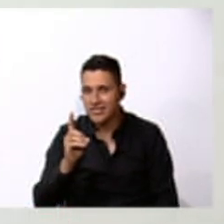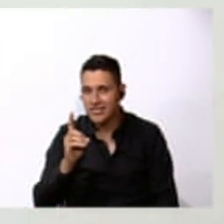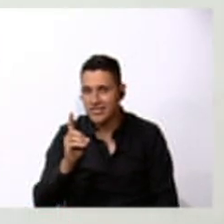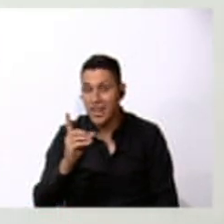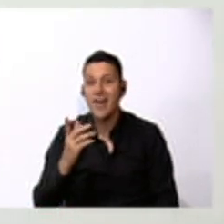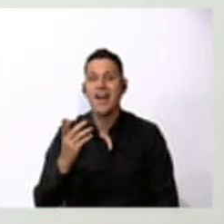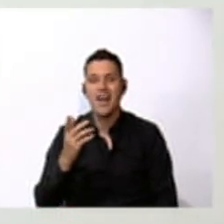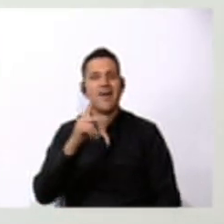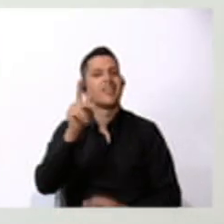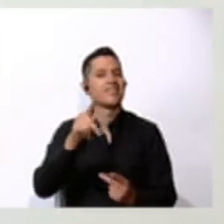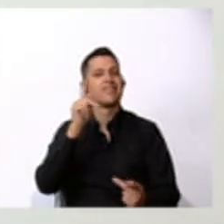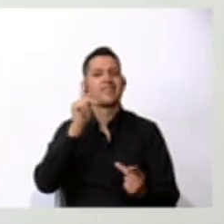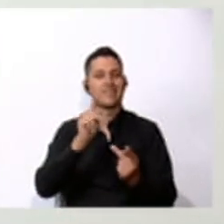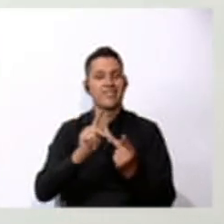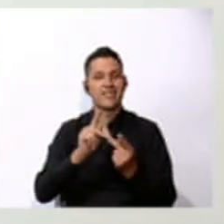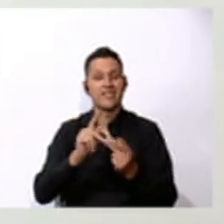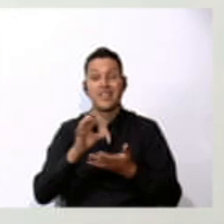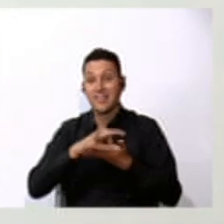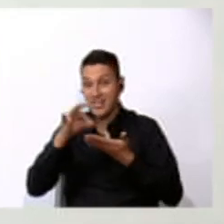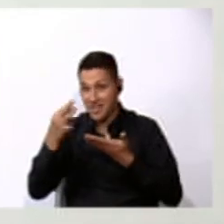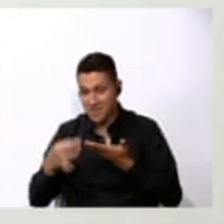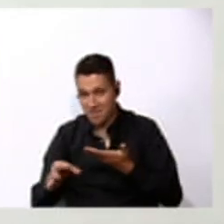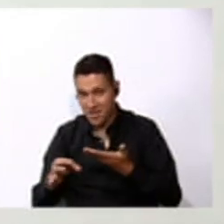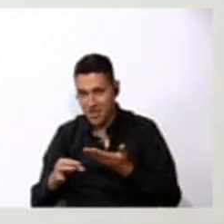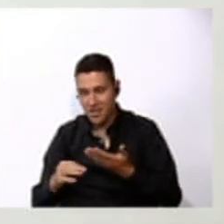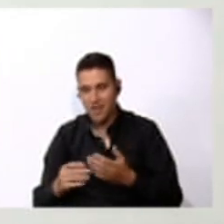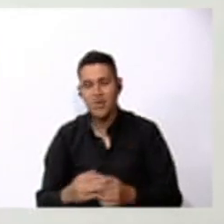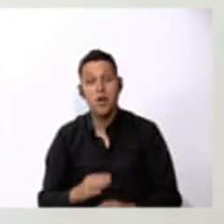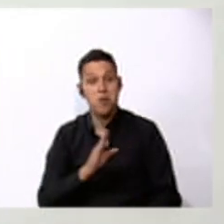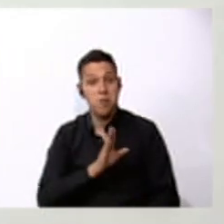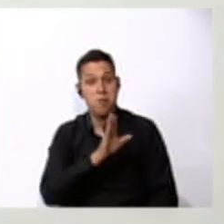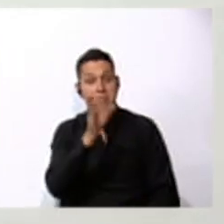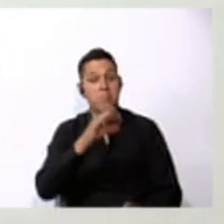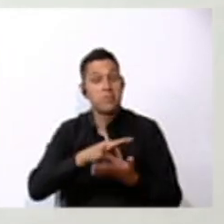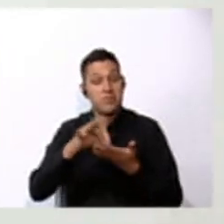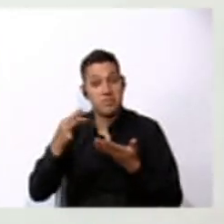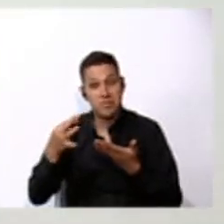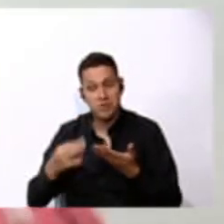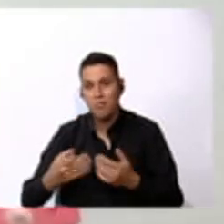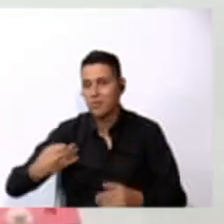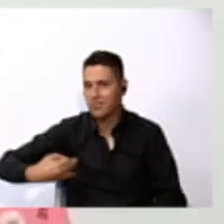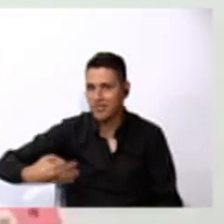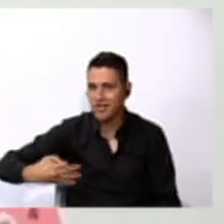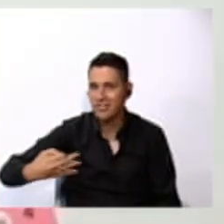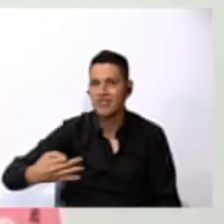Perfect. To the school. We go to the school to learn every day.